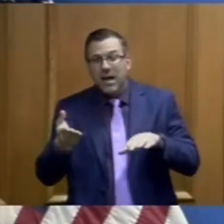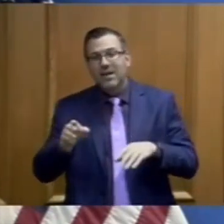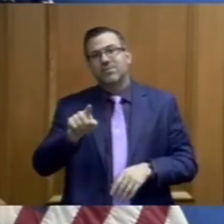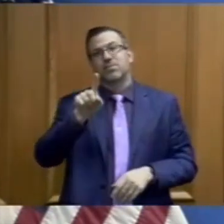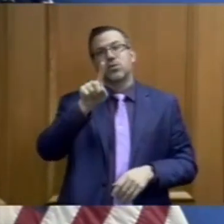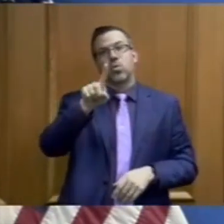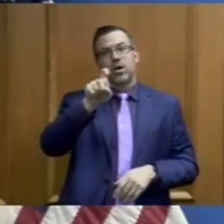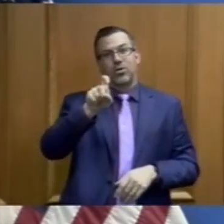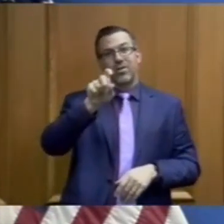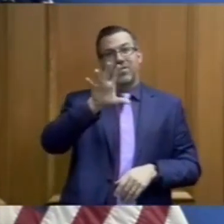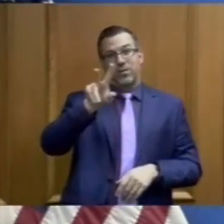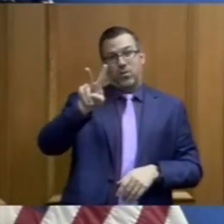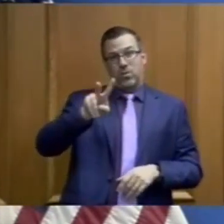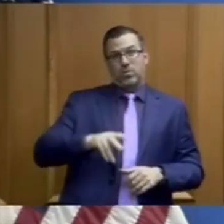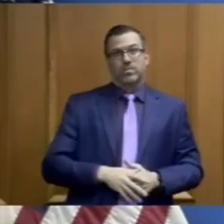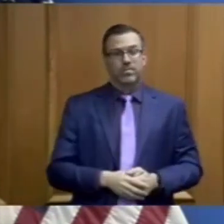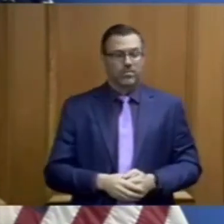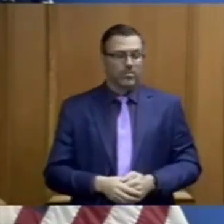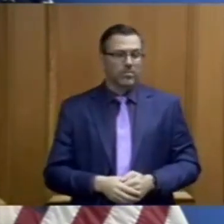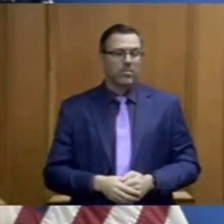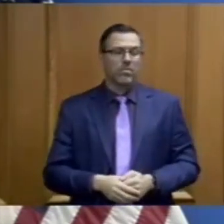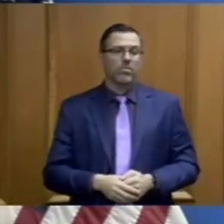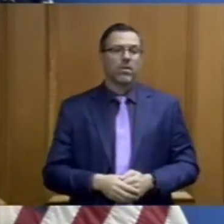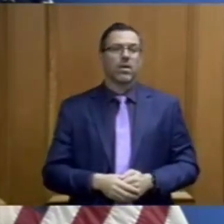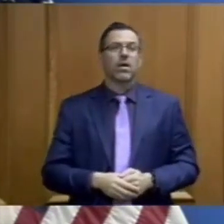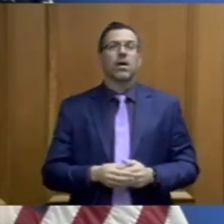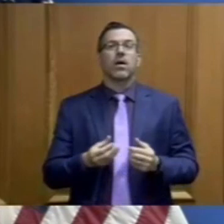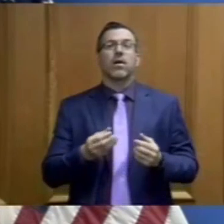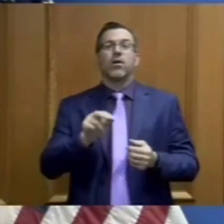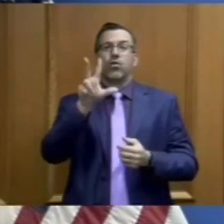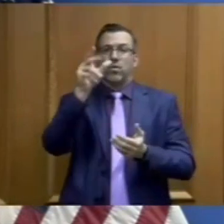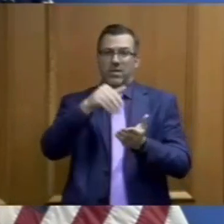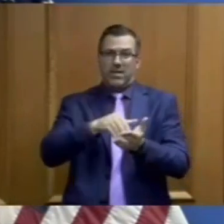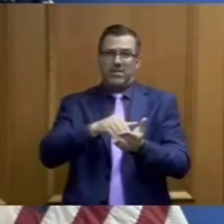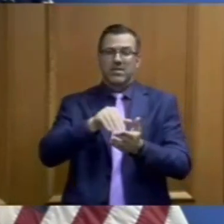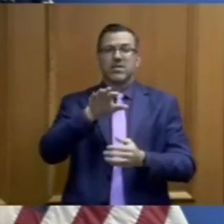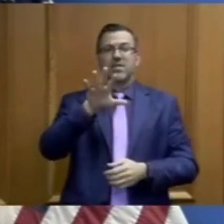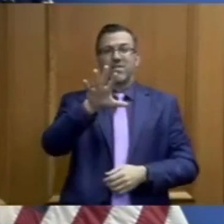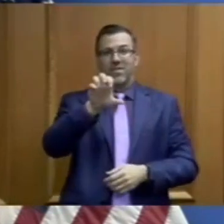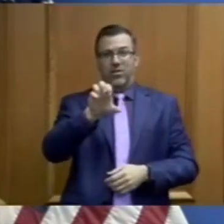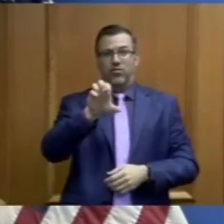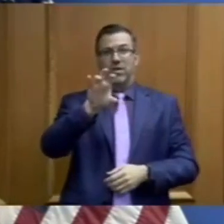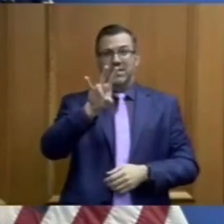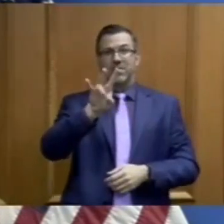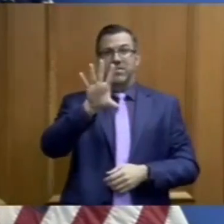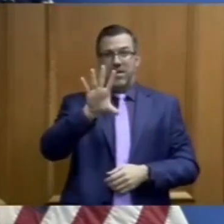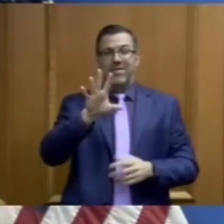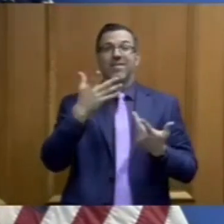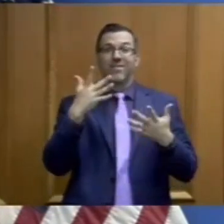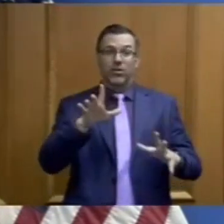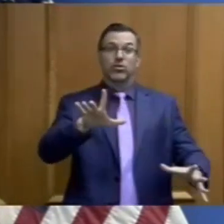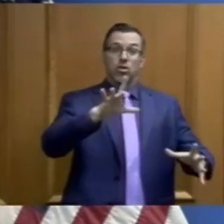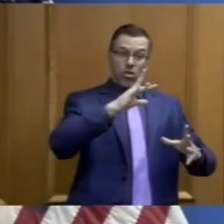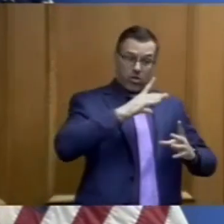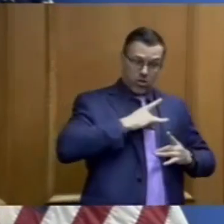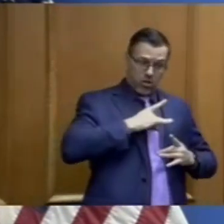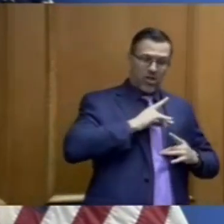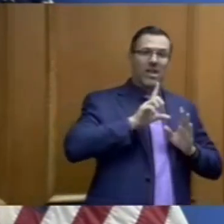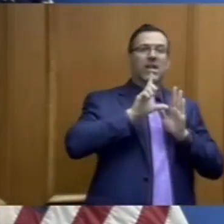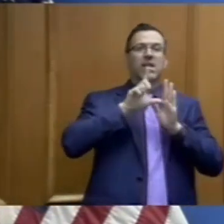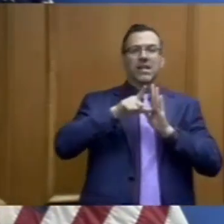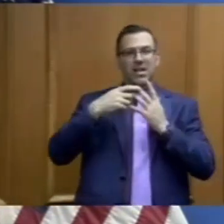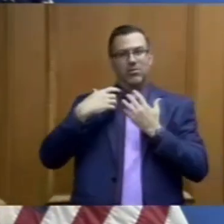Tennesseans to COVID and 3,575 have recovered in our state. That's a 2